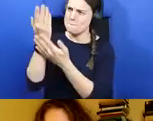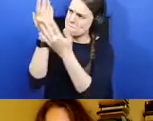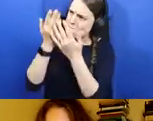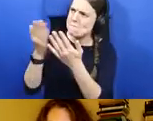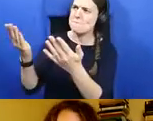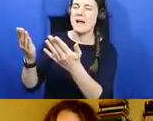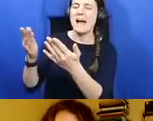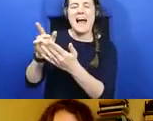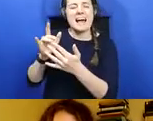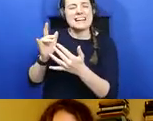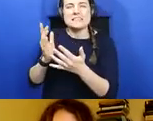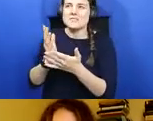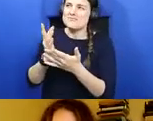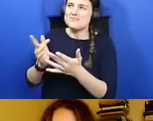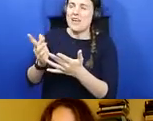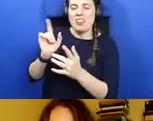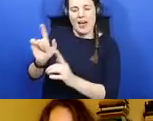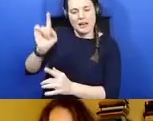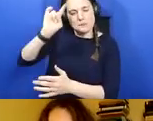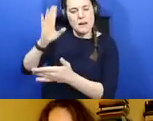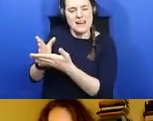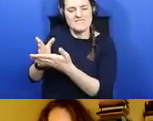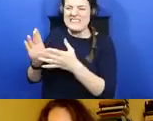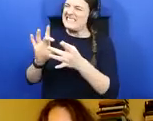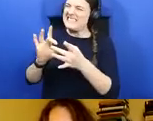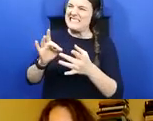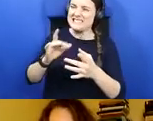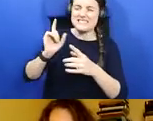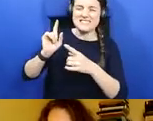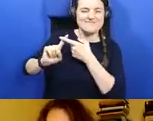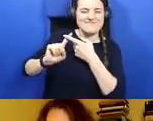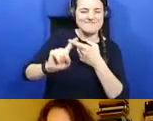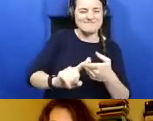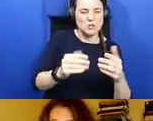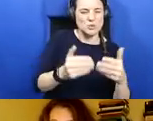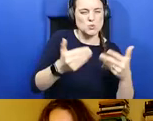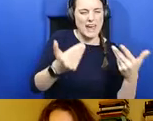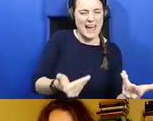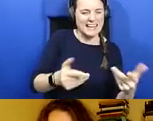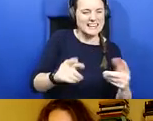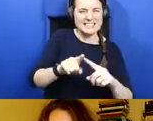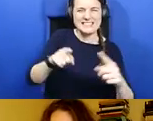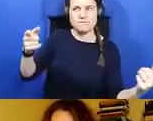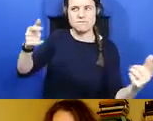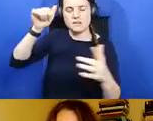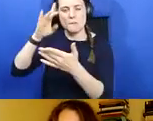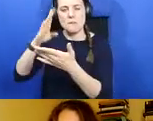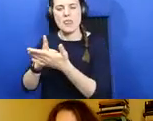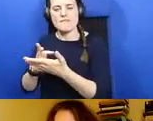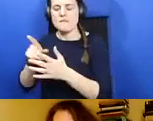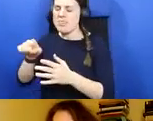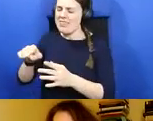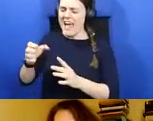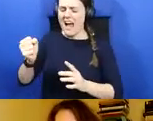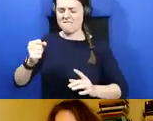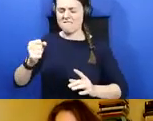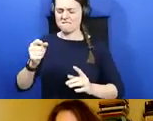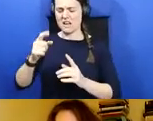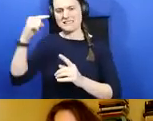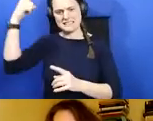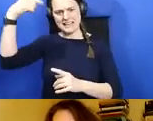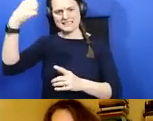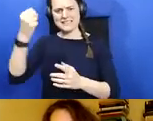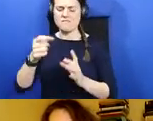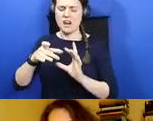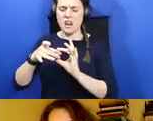today. They were very much seen as being the connection between life on earth and the afterlife, and they had sort of a power and mystique about